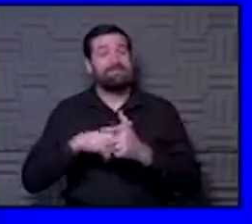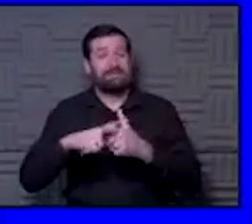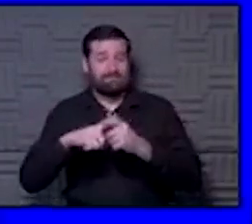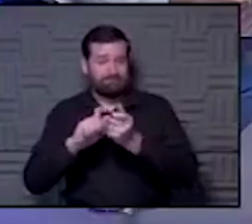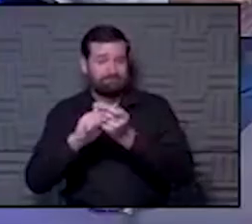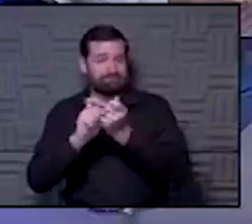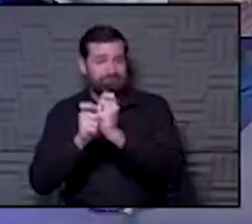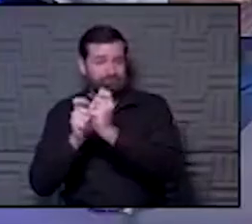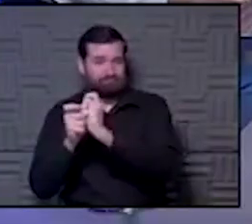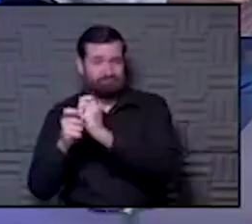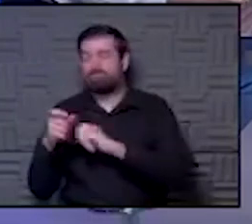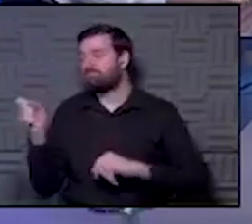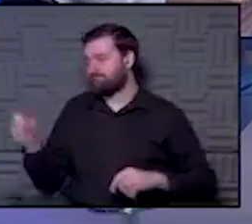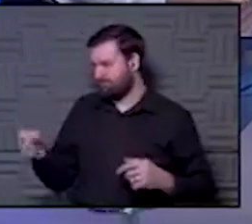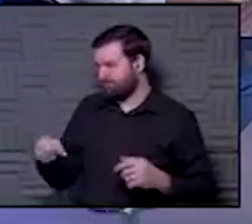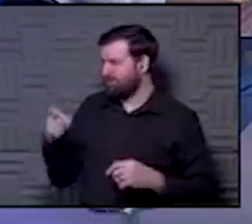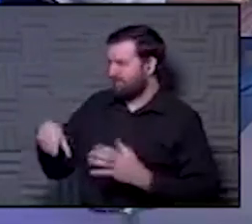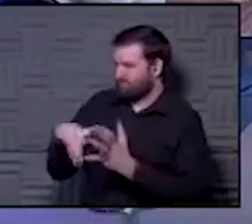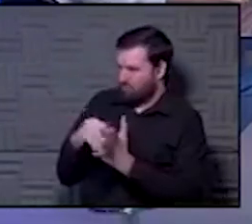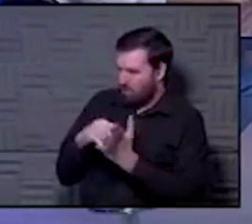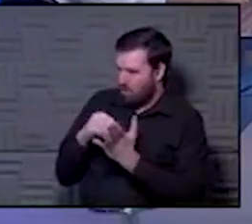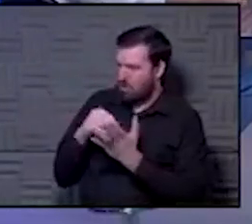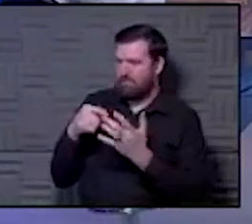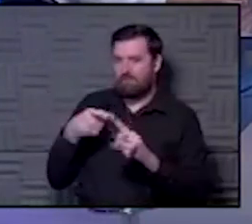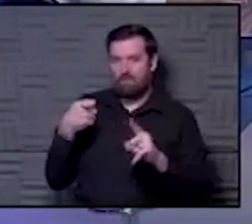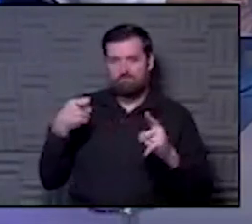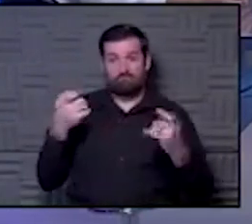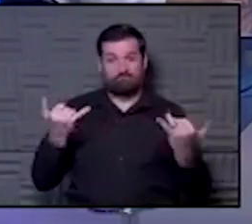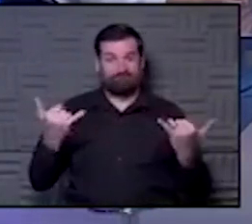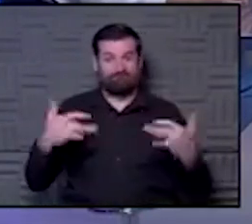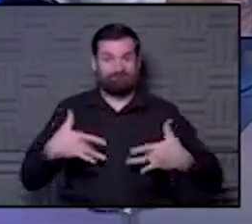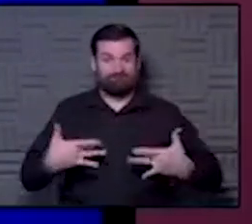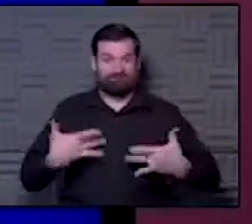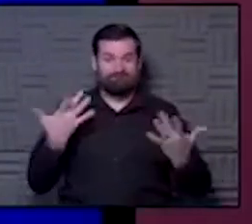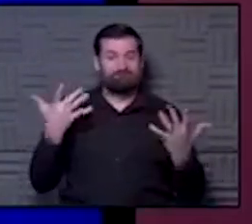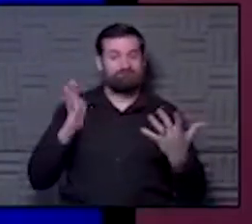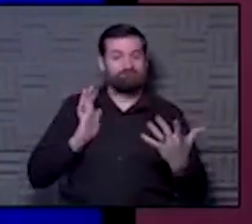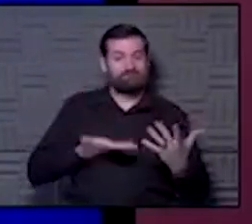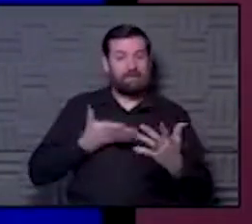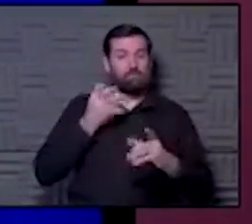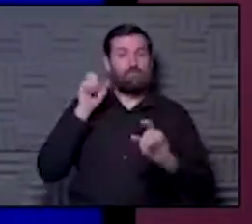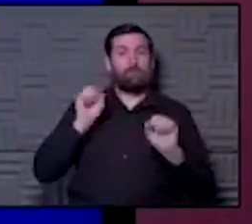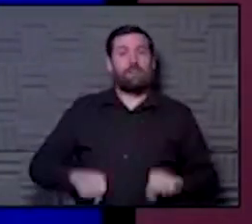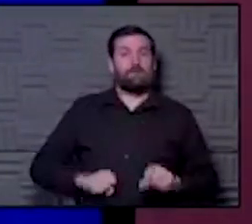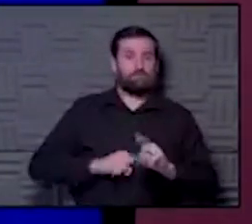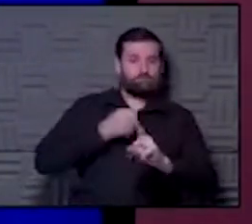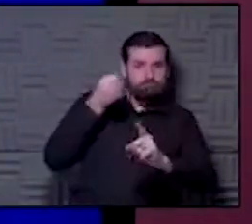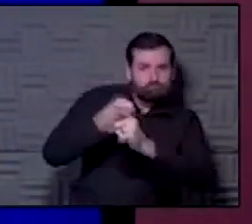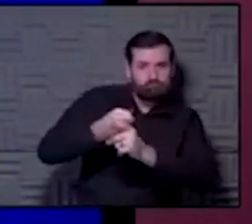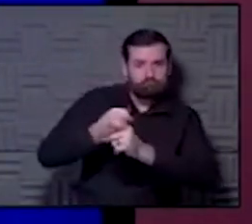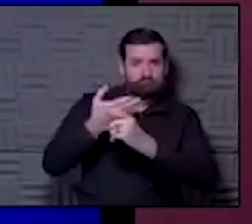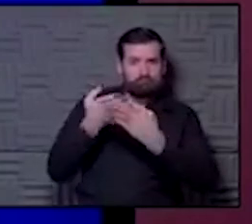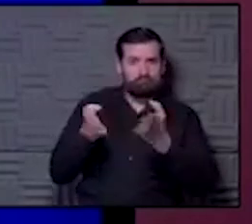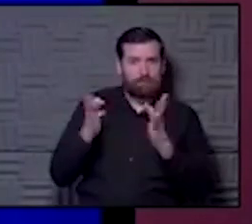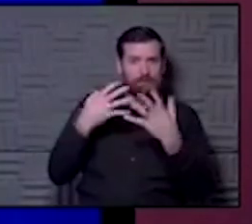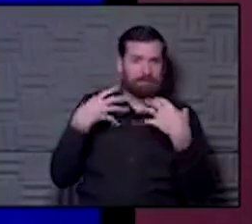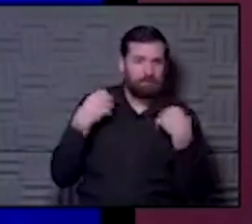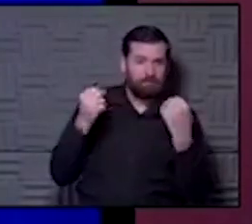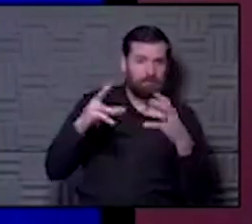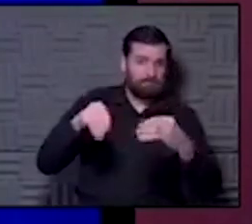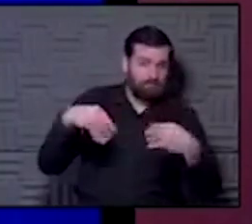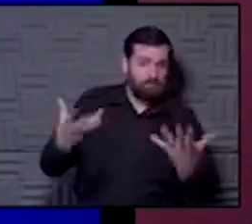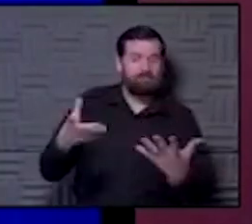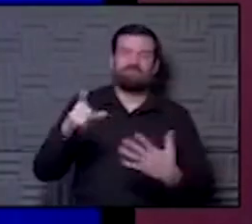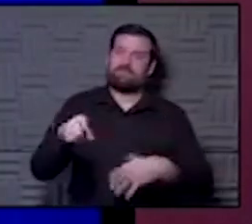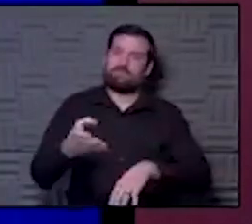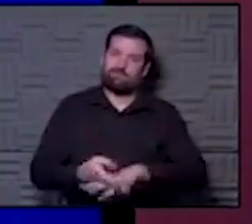moving forward. Yeah, I think we have to learn from this event and understand that our ability to affect public health and to deliver that for things like this is something